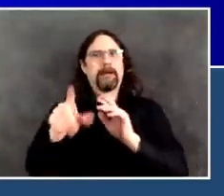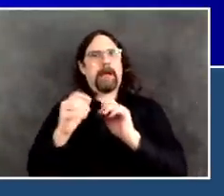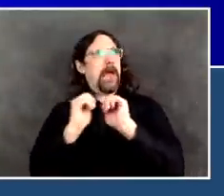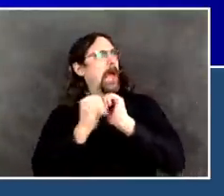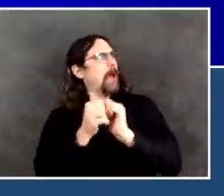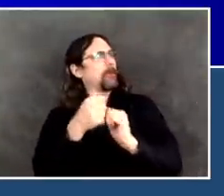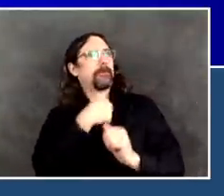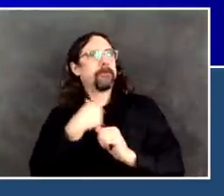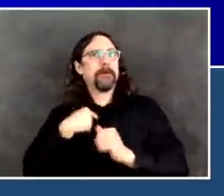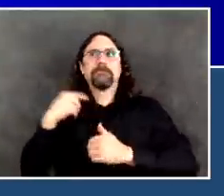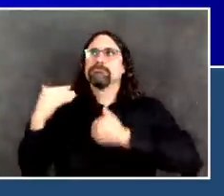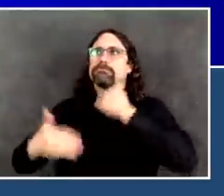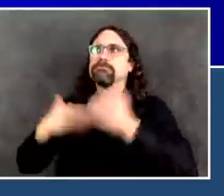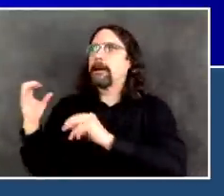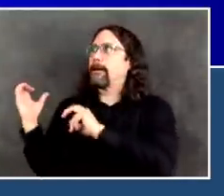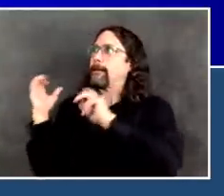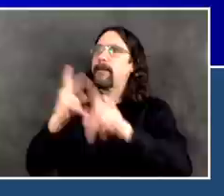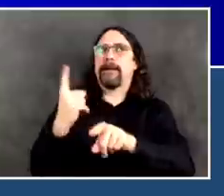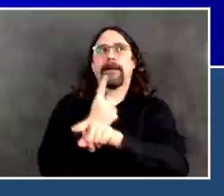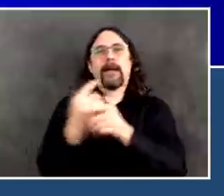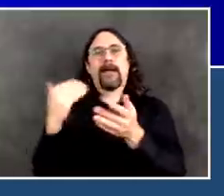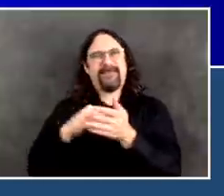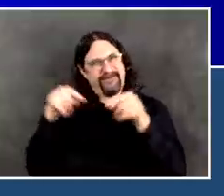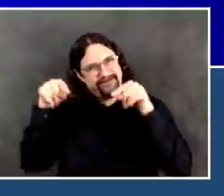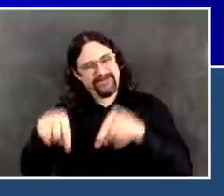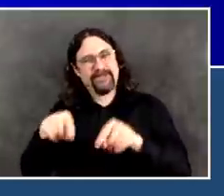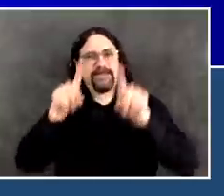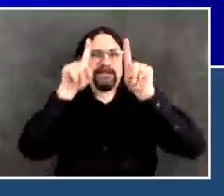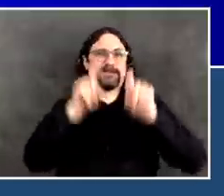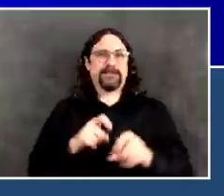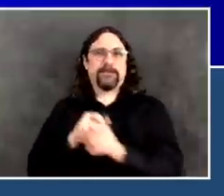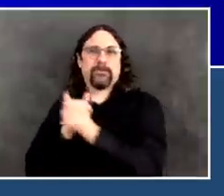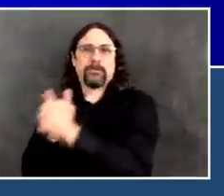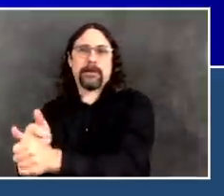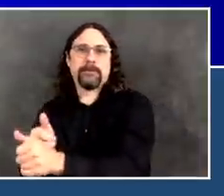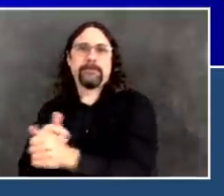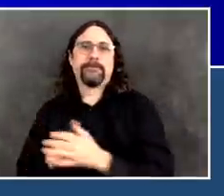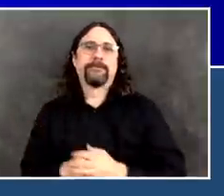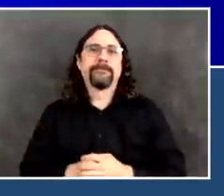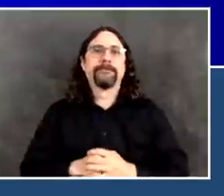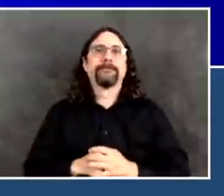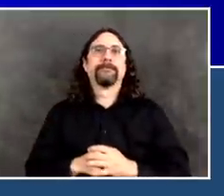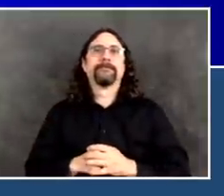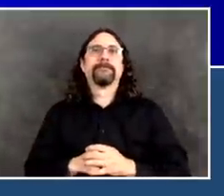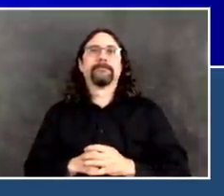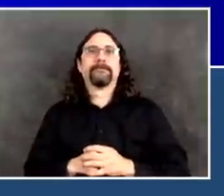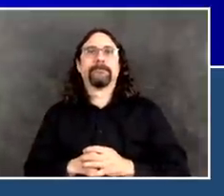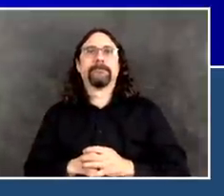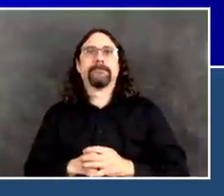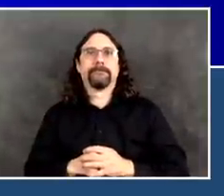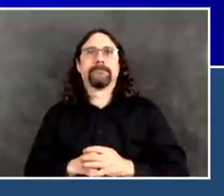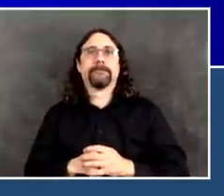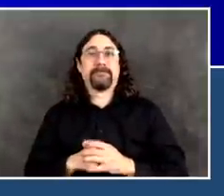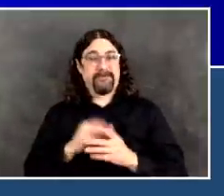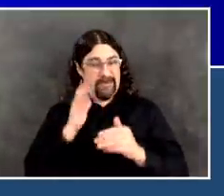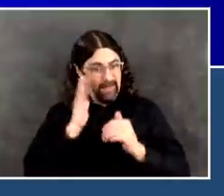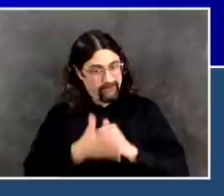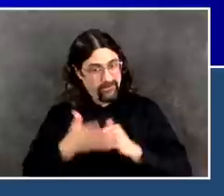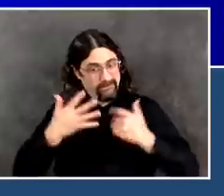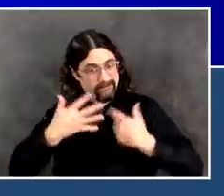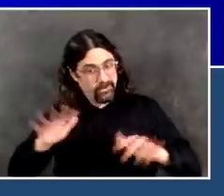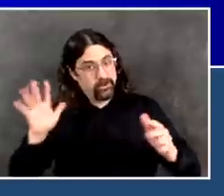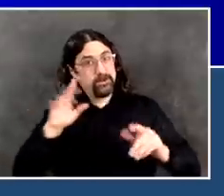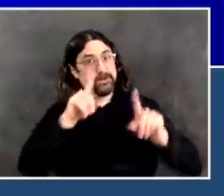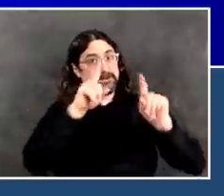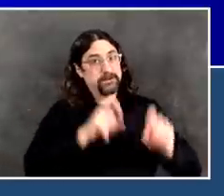And that's when we actually get to relax these restraints and start back to normal. So I want to just